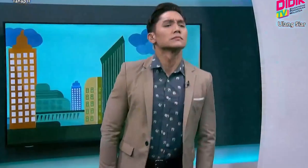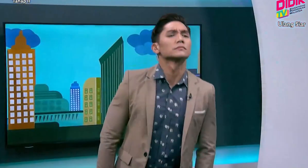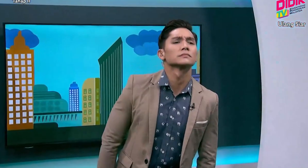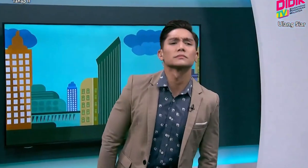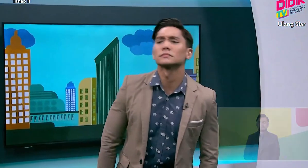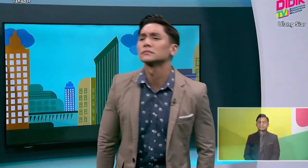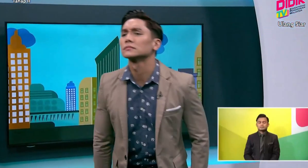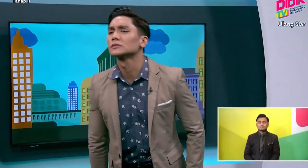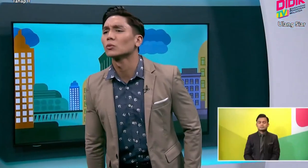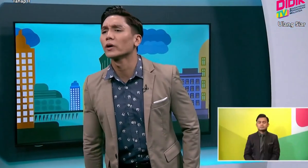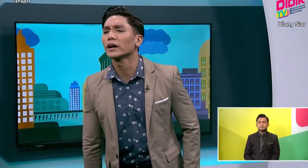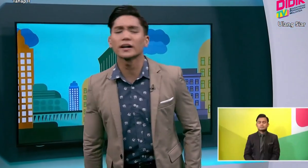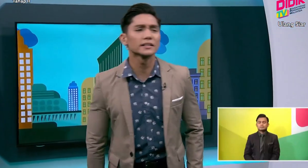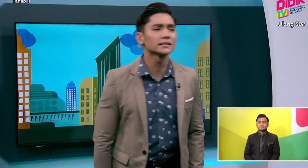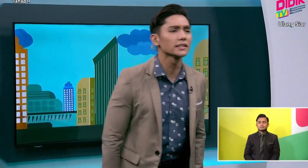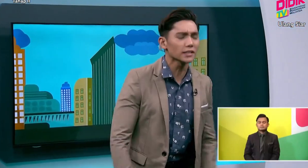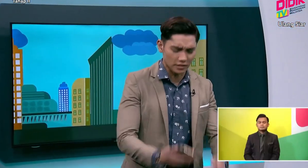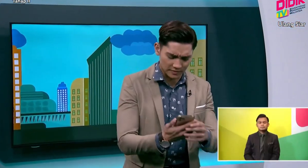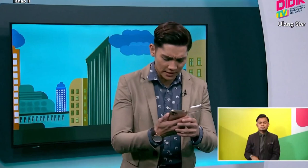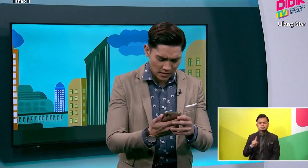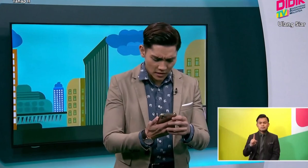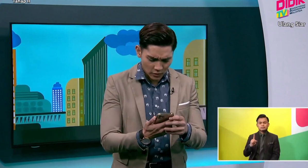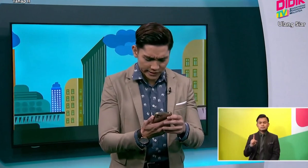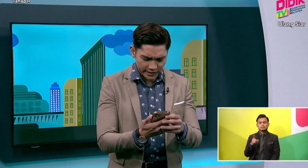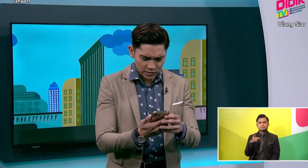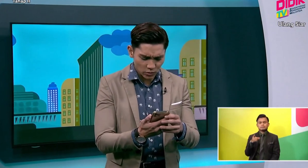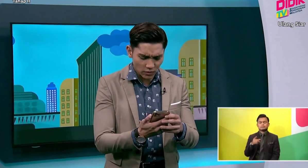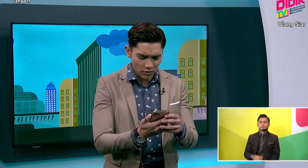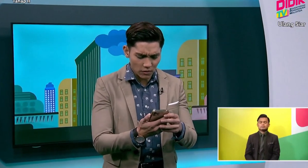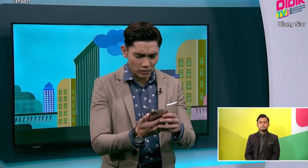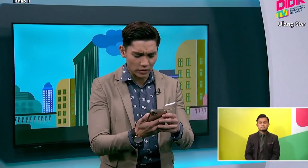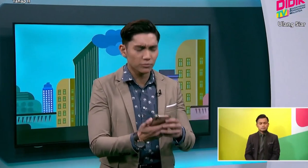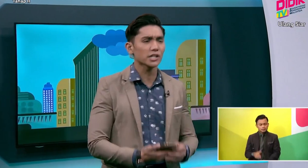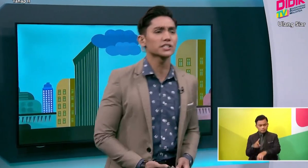Terima kasih kerana menonton!